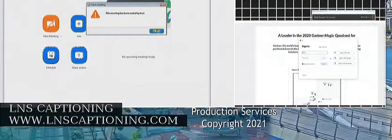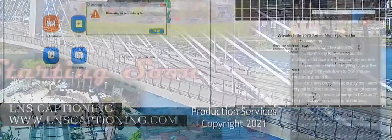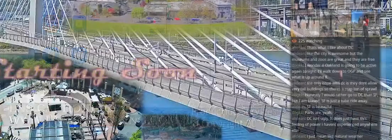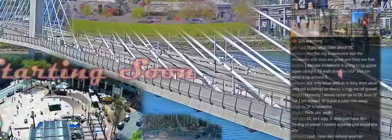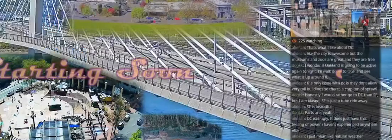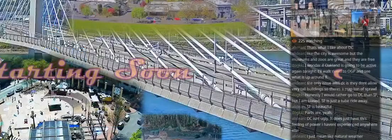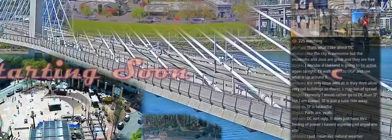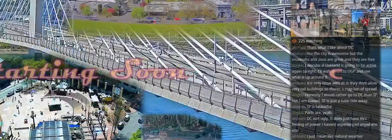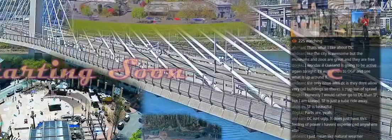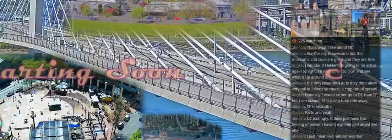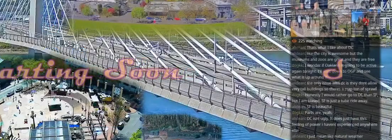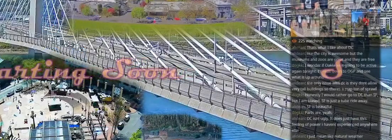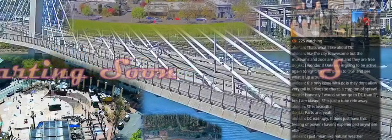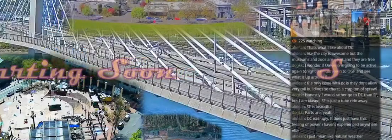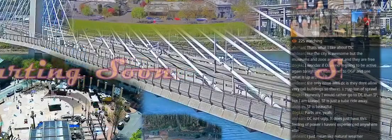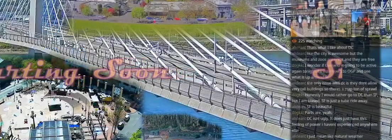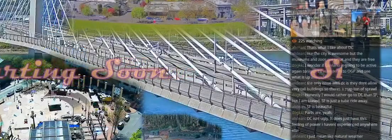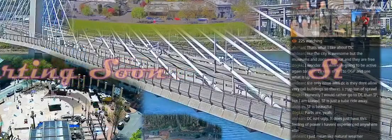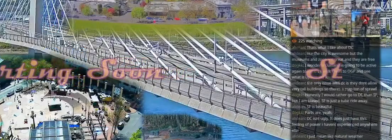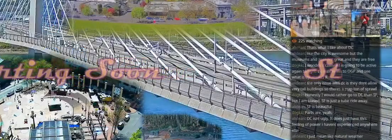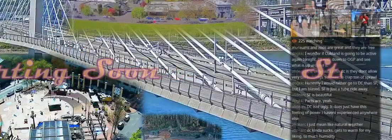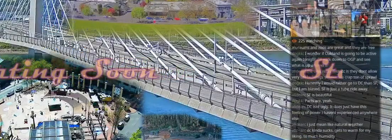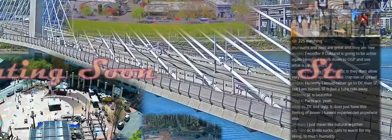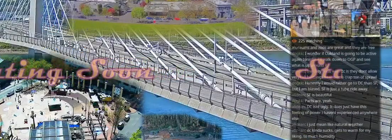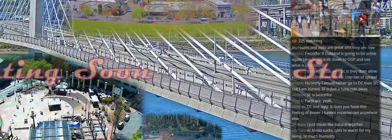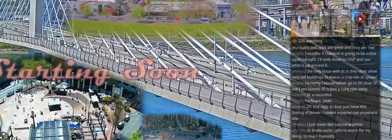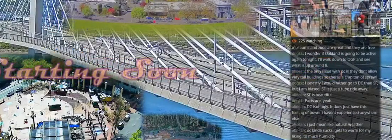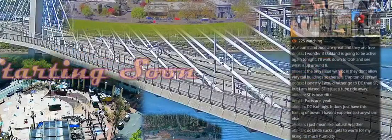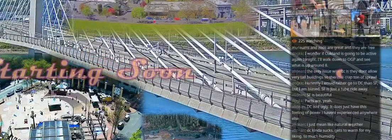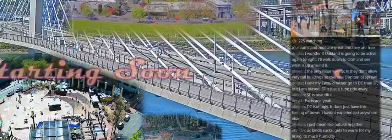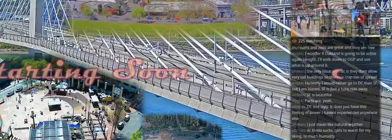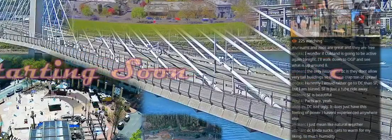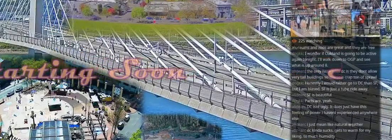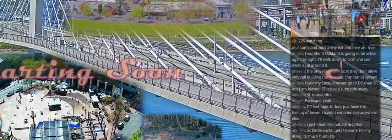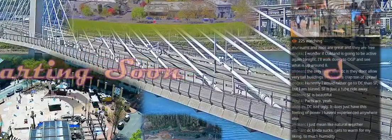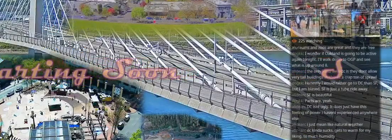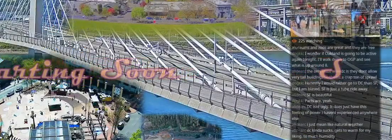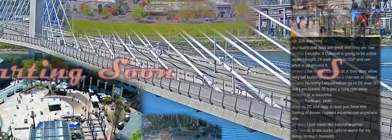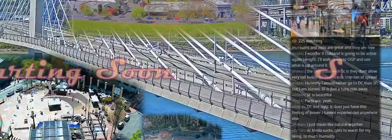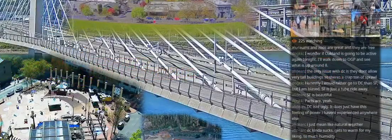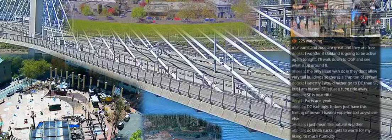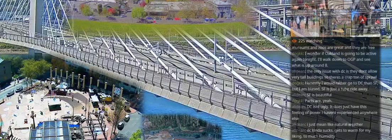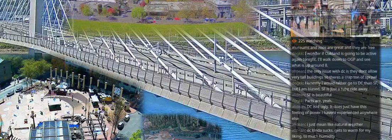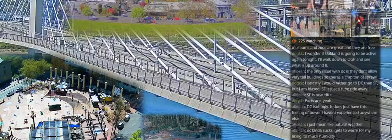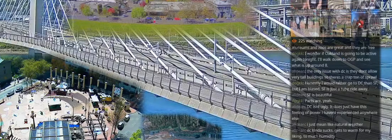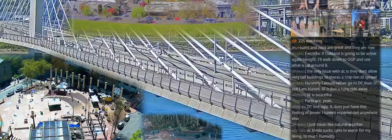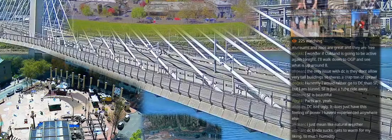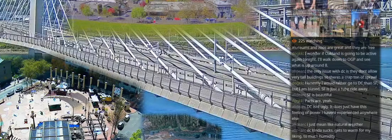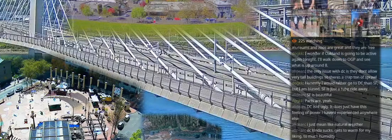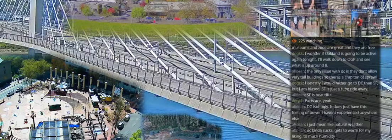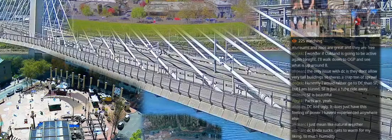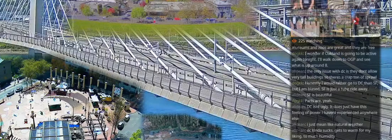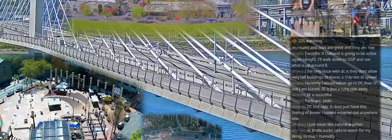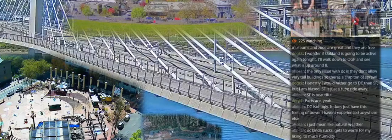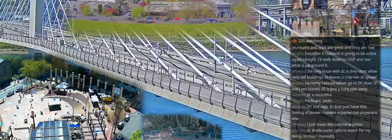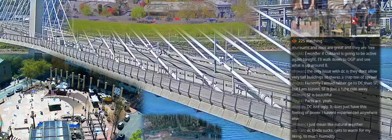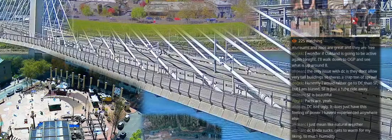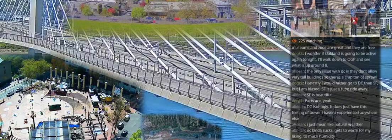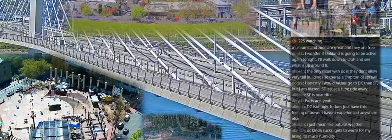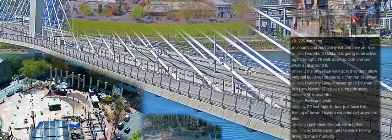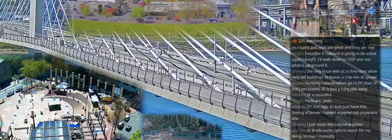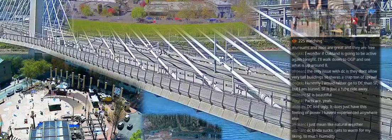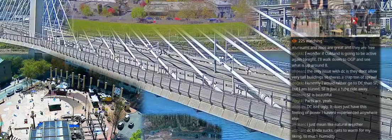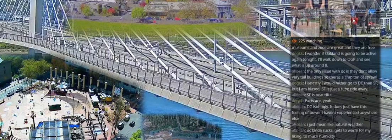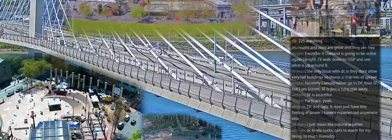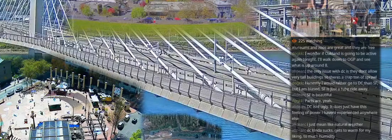In Guatemala, the two-month-long eruption of the Pacaya volcano is intensifying. Maria Martin